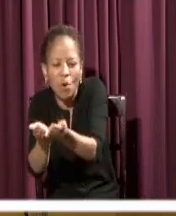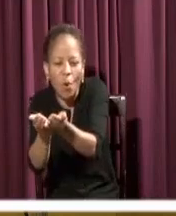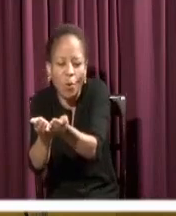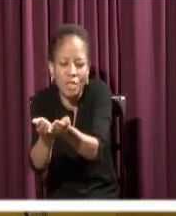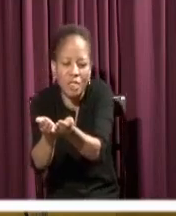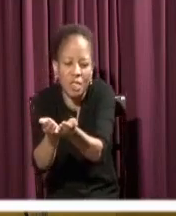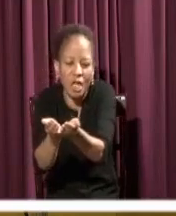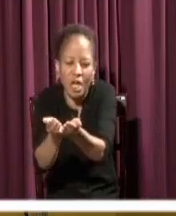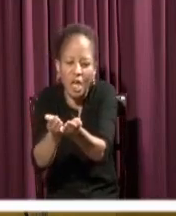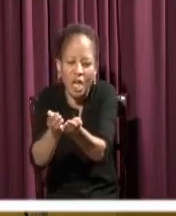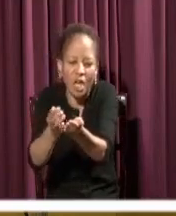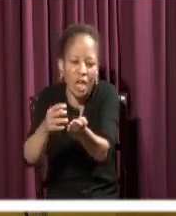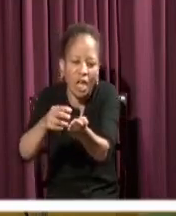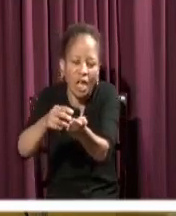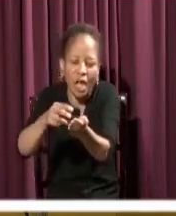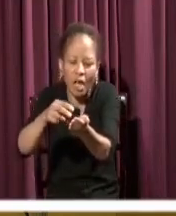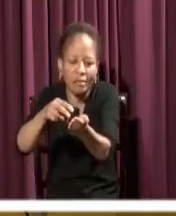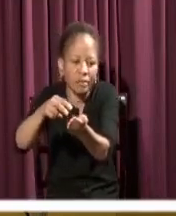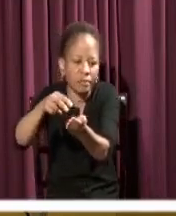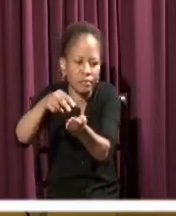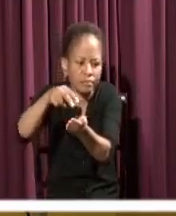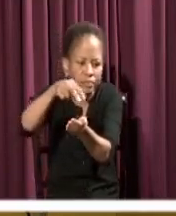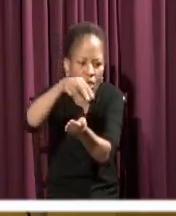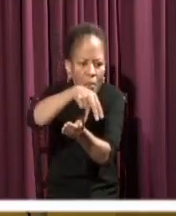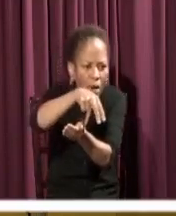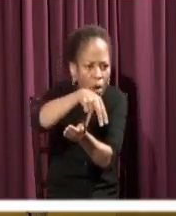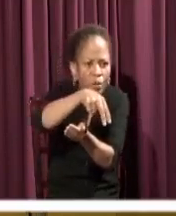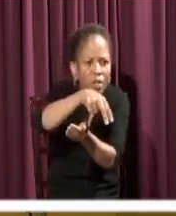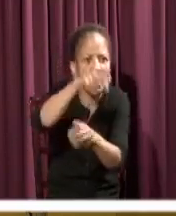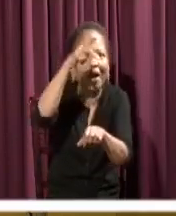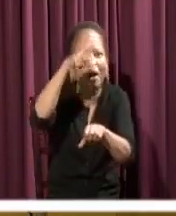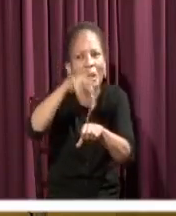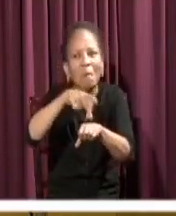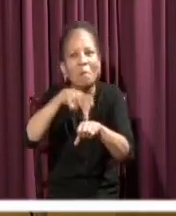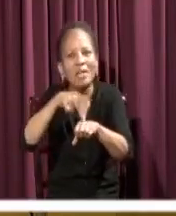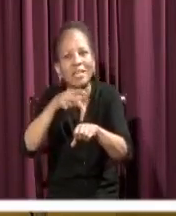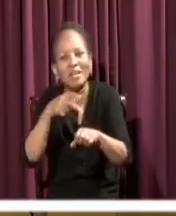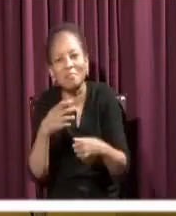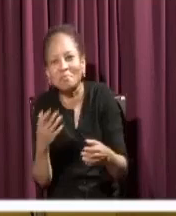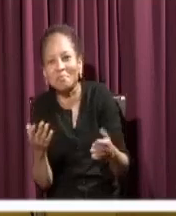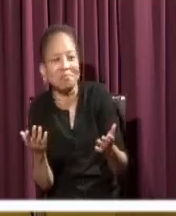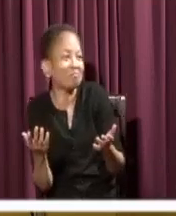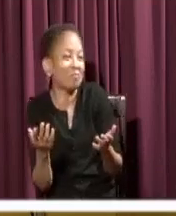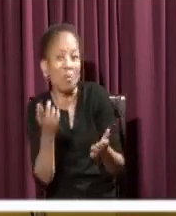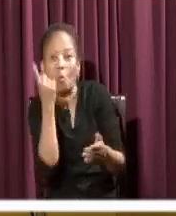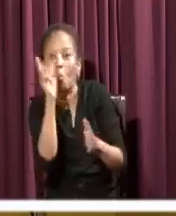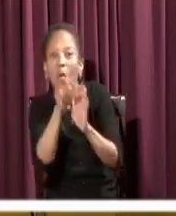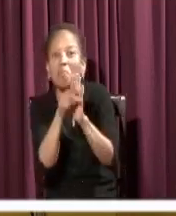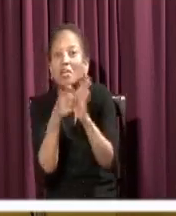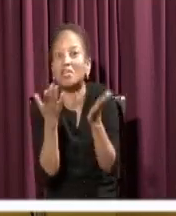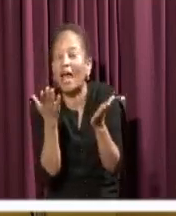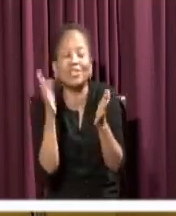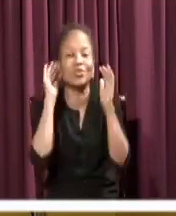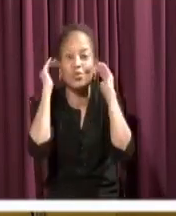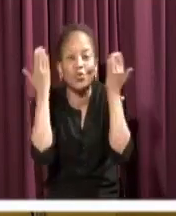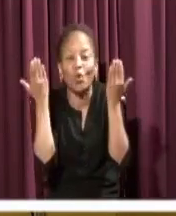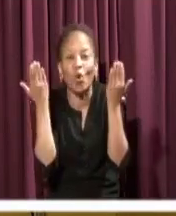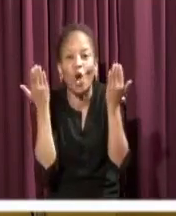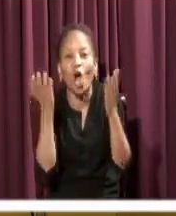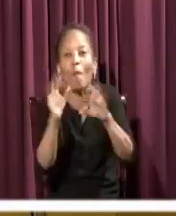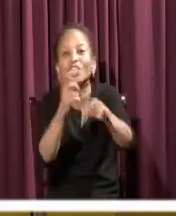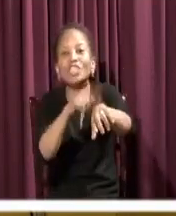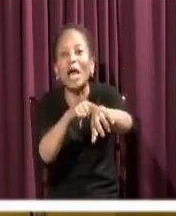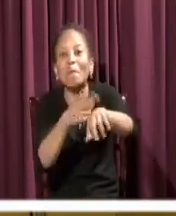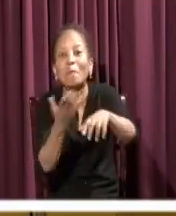do, walk on the water. It is only Peter who could say, well, yes, it might have been half a minute or a minute or three seconds or